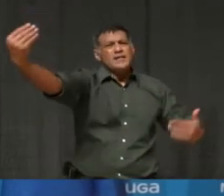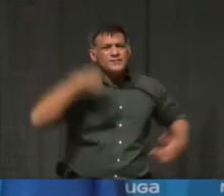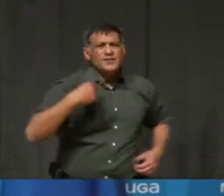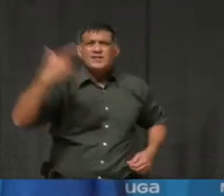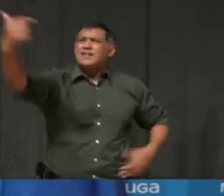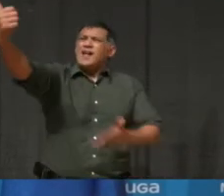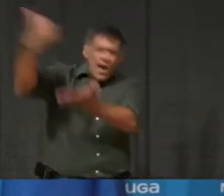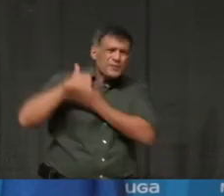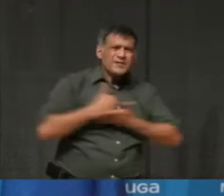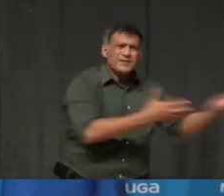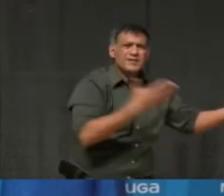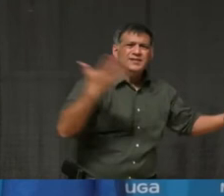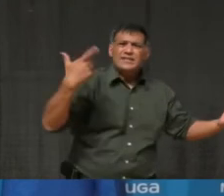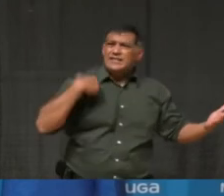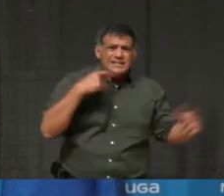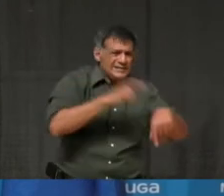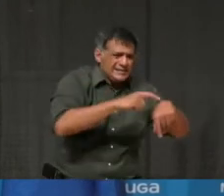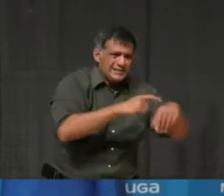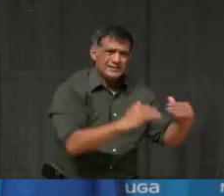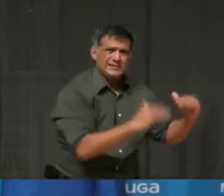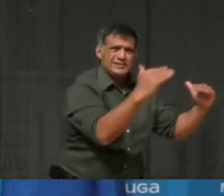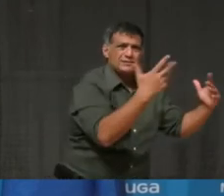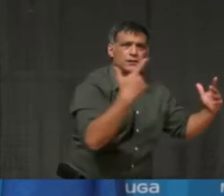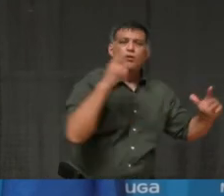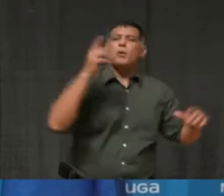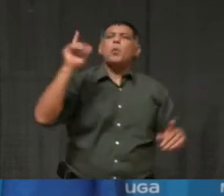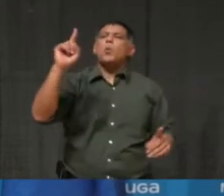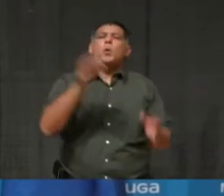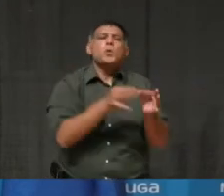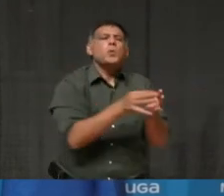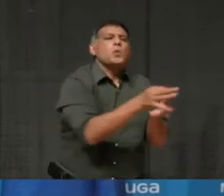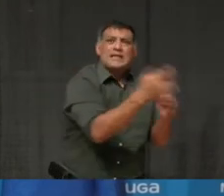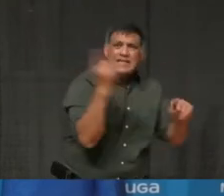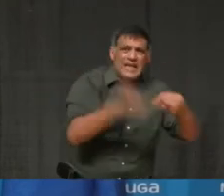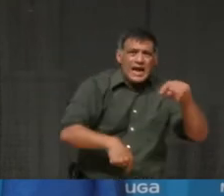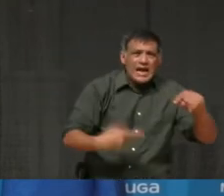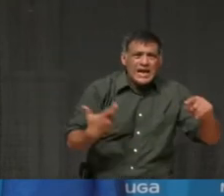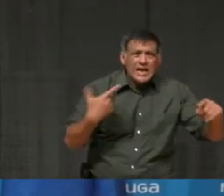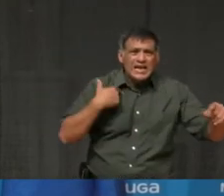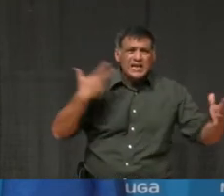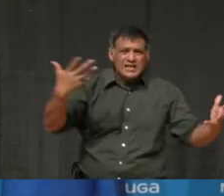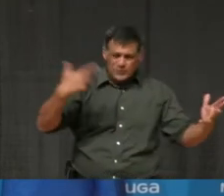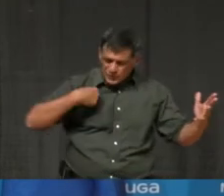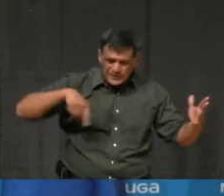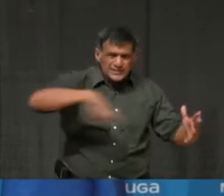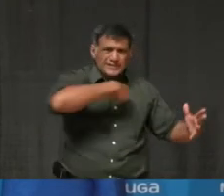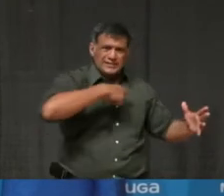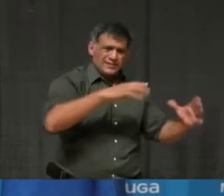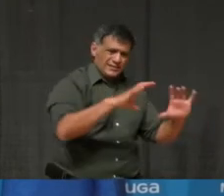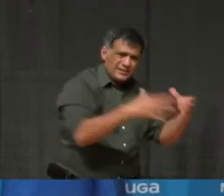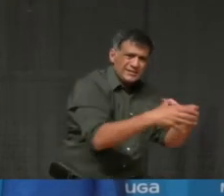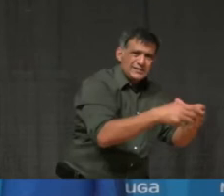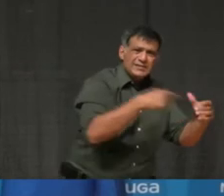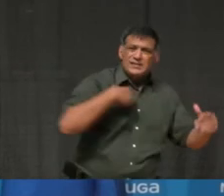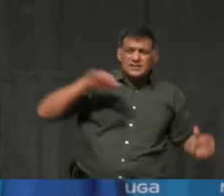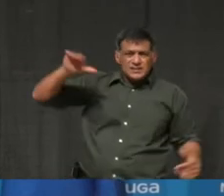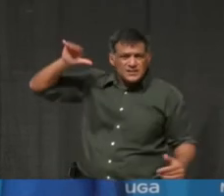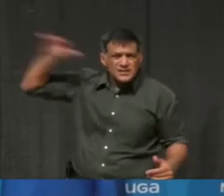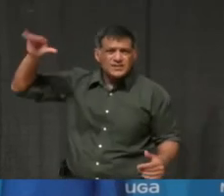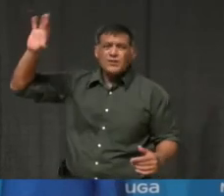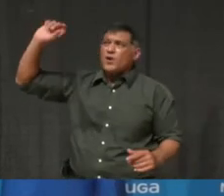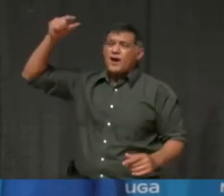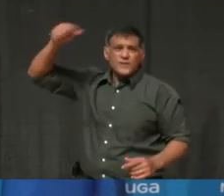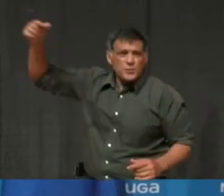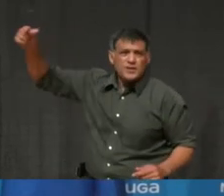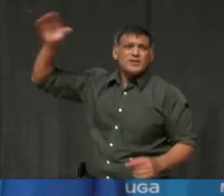It needs to be now. We can't wait. Um, and we need to be able to collectively send that message to every level of government as well